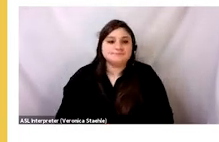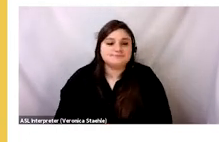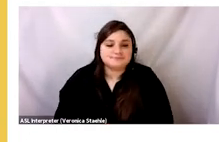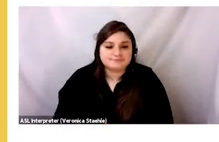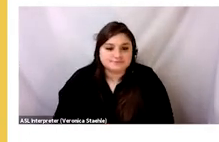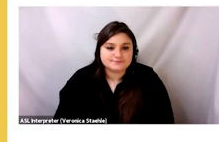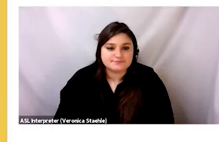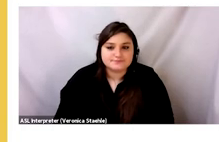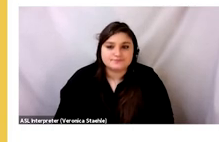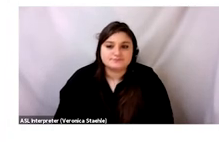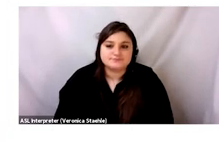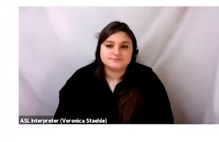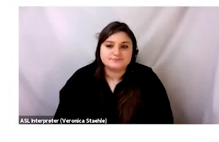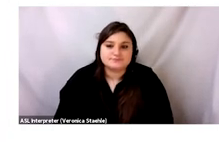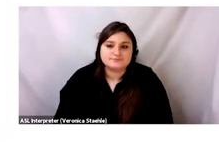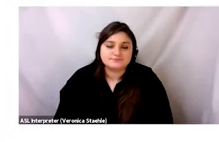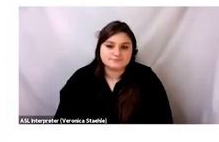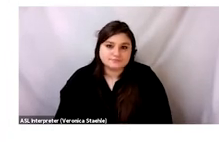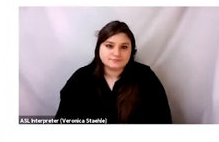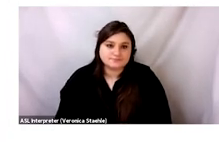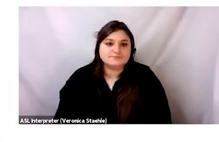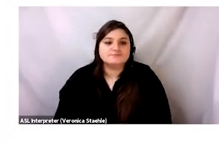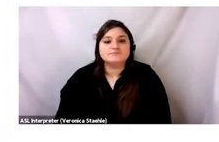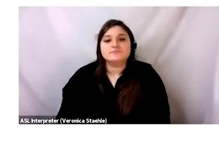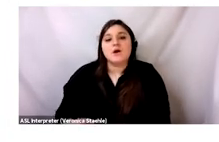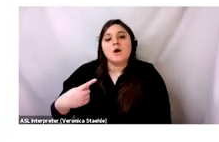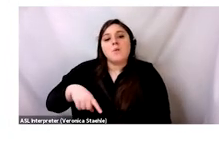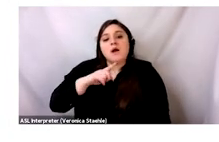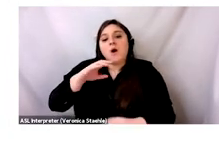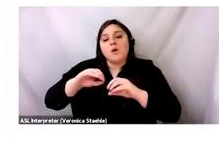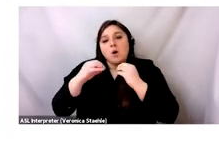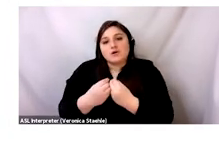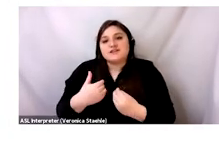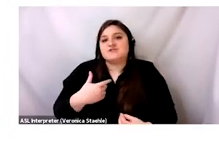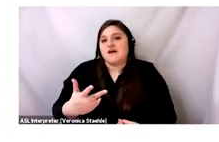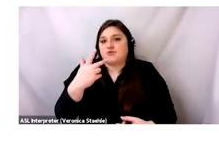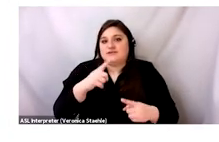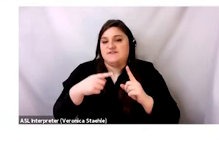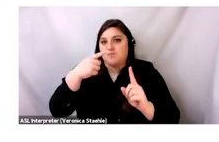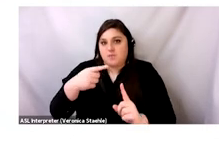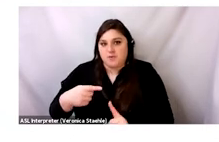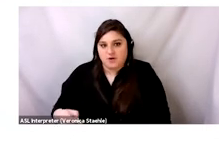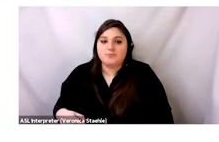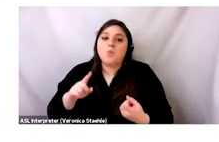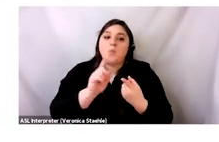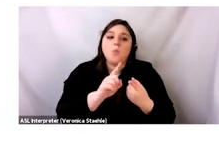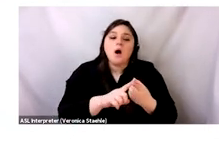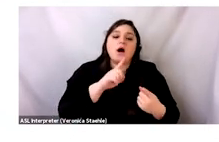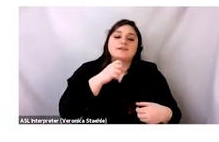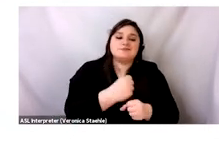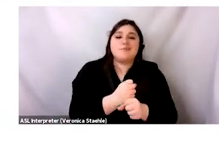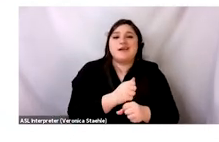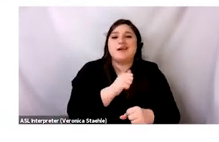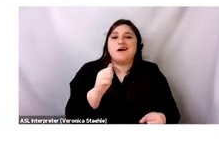here being prioritizes. As an organization, we are focused on manifesting this vision through three different focal points. So